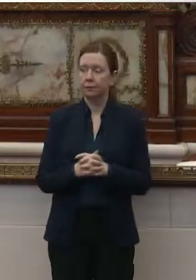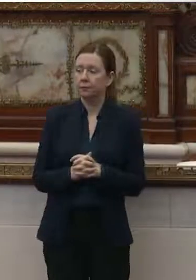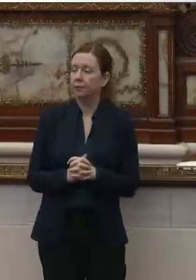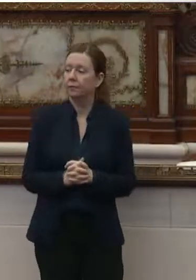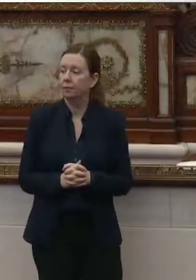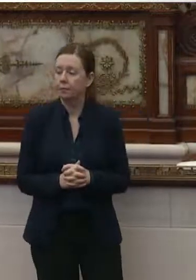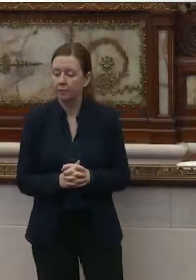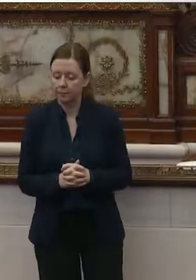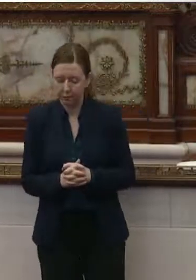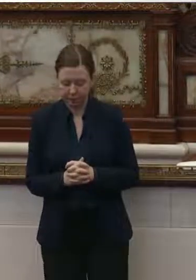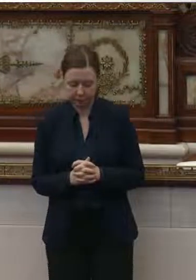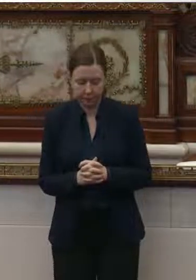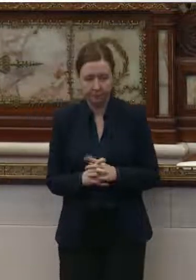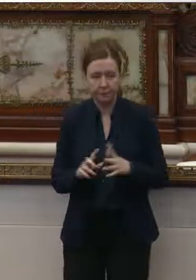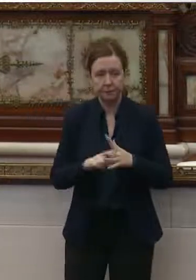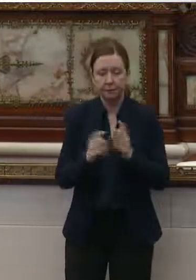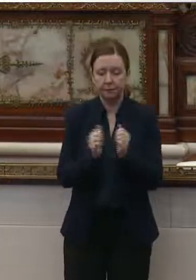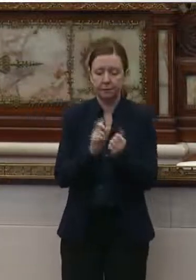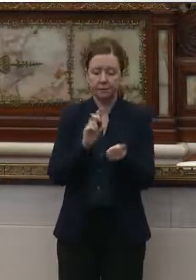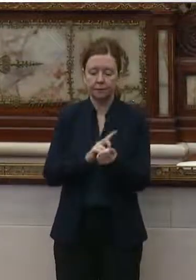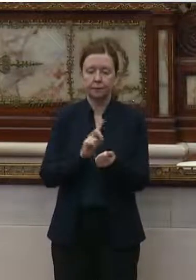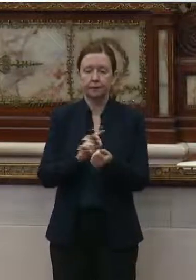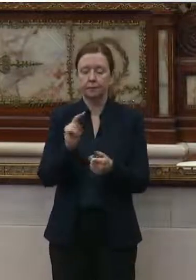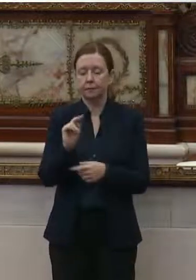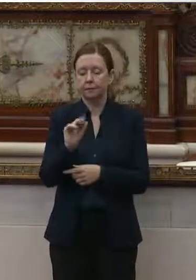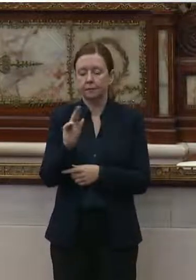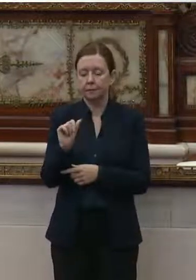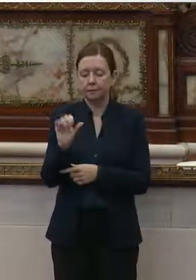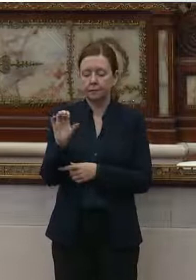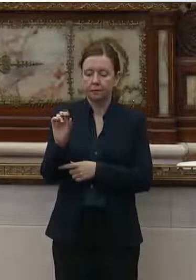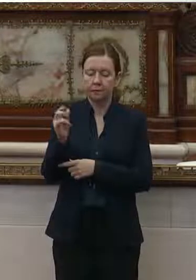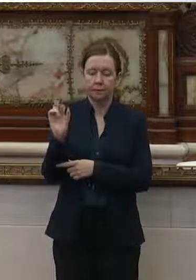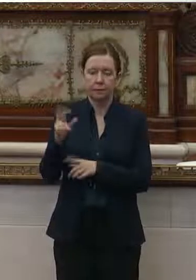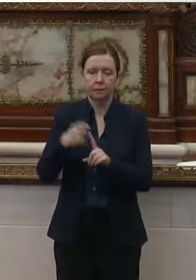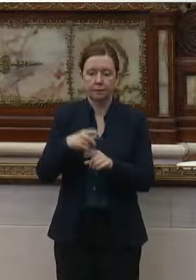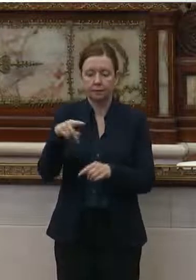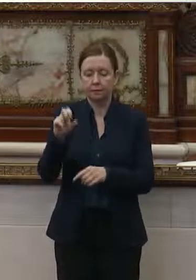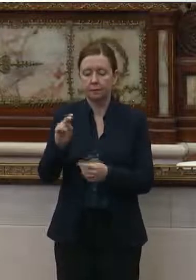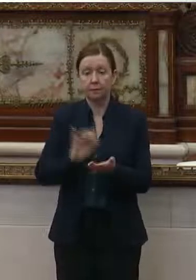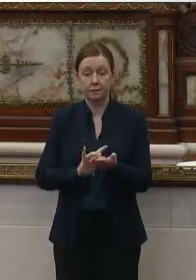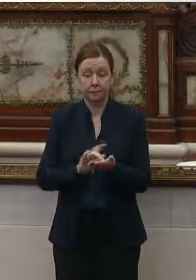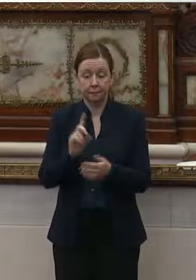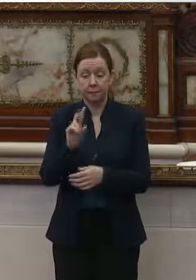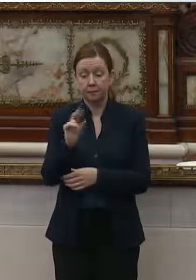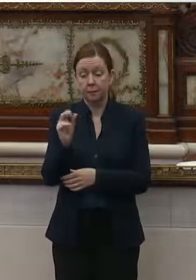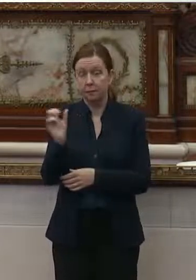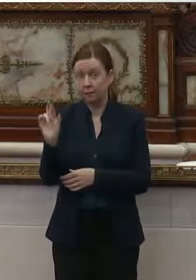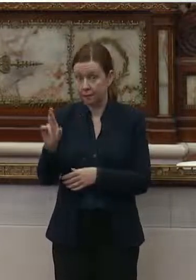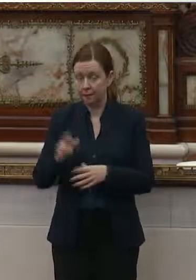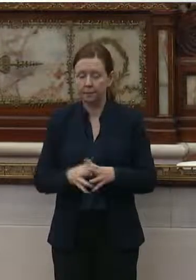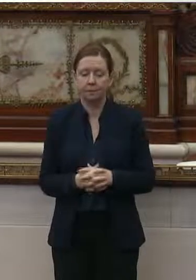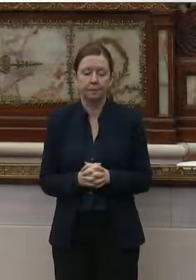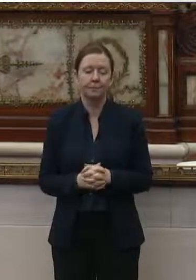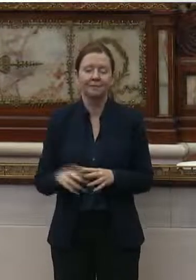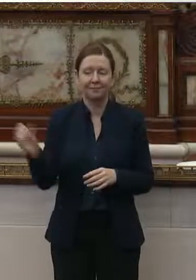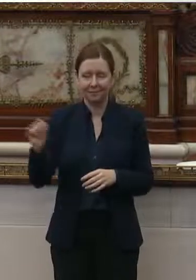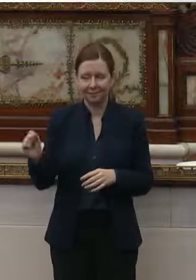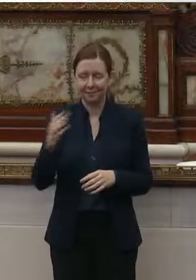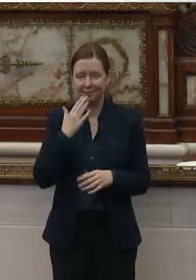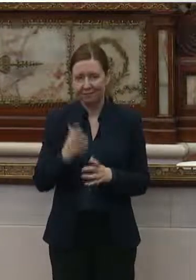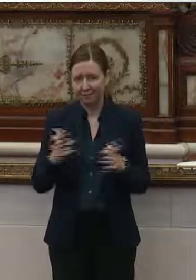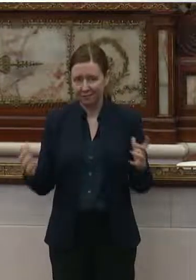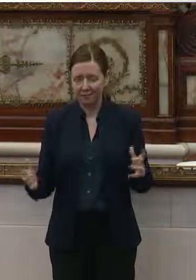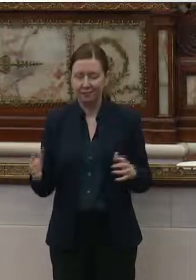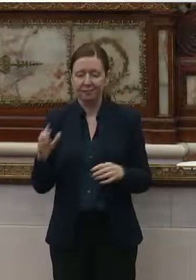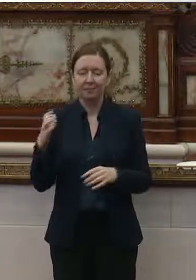And why don't we start with Dr. Nina O'Connor from Penn Medicine. Dr.'Connor. Yes. Thank you so